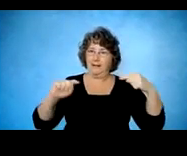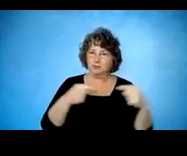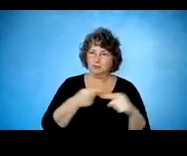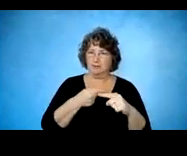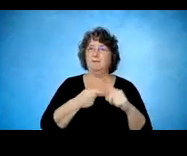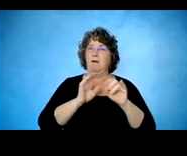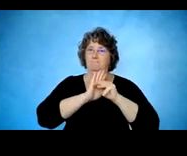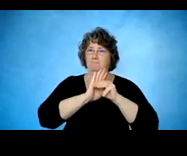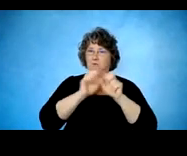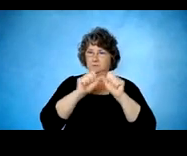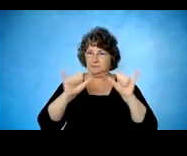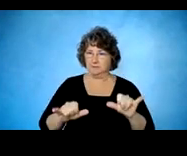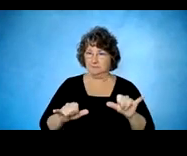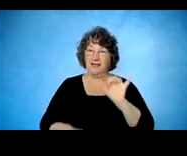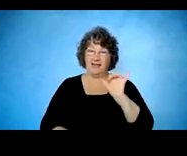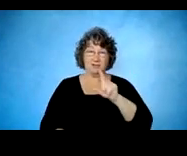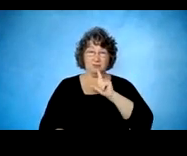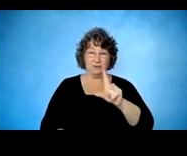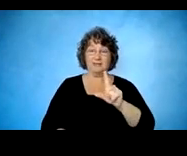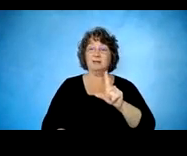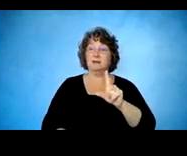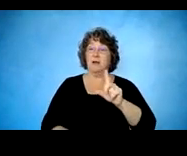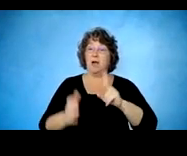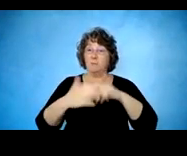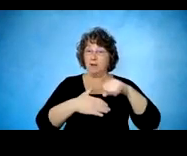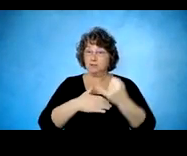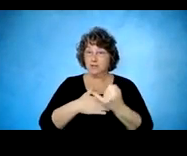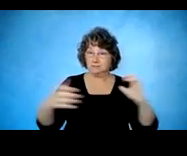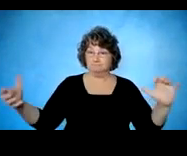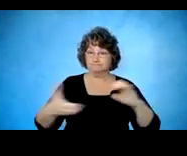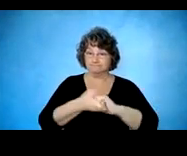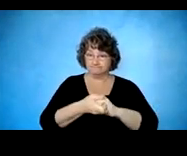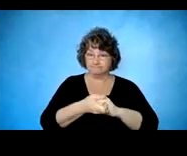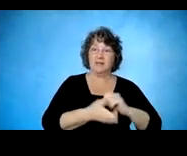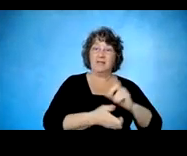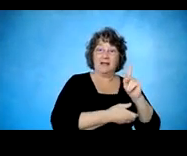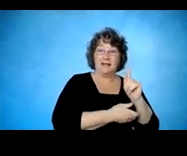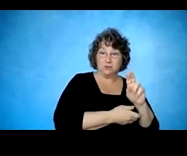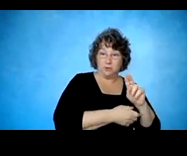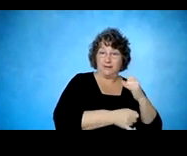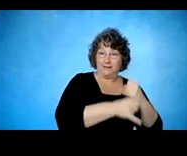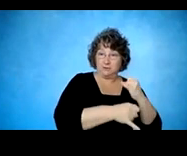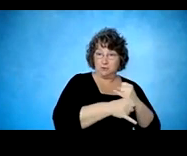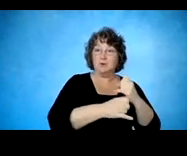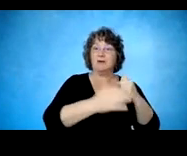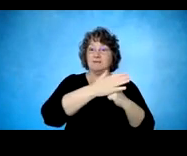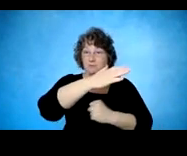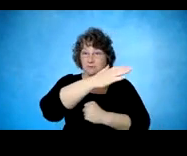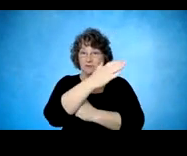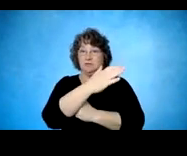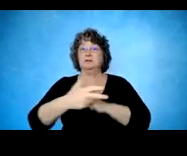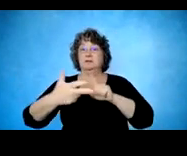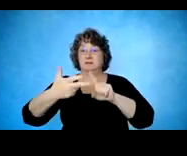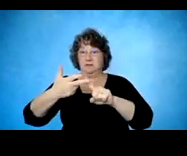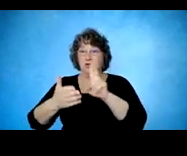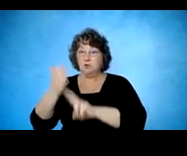collaborative project between Kessler Institute, Kessler Foundation, and University Hospital in Newark.